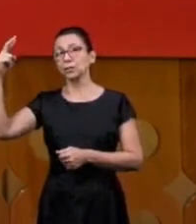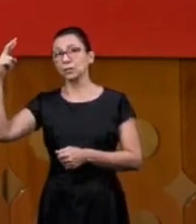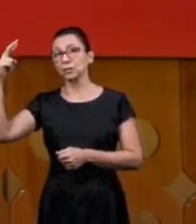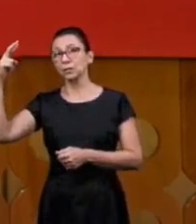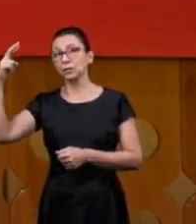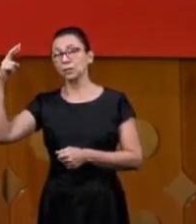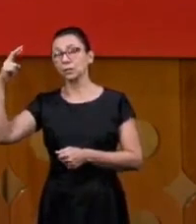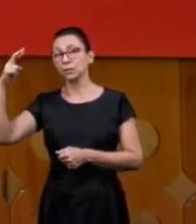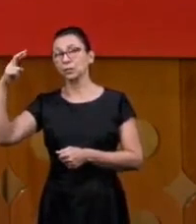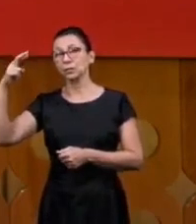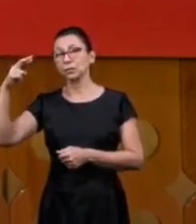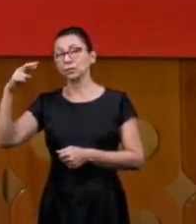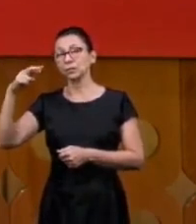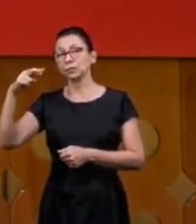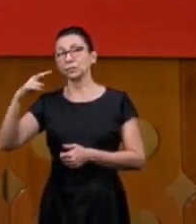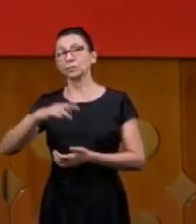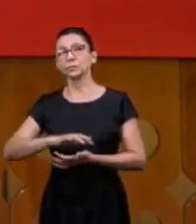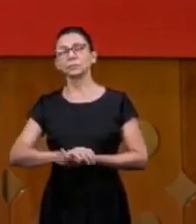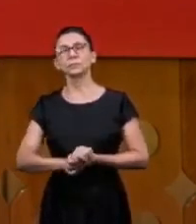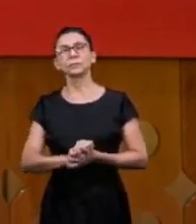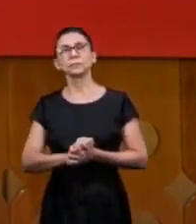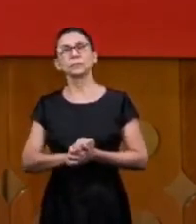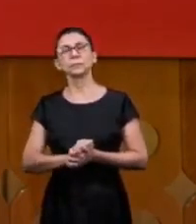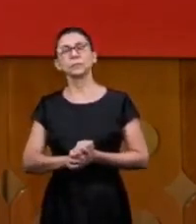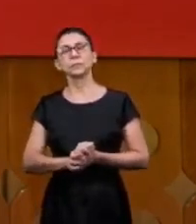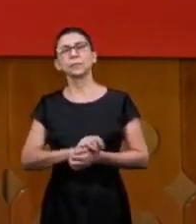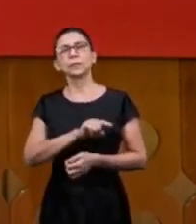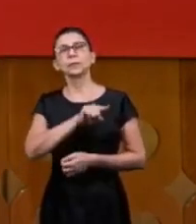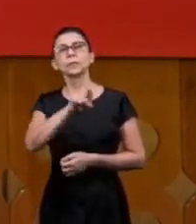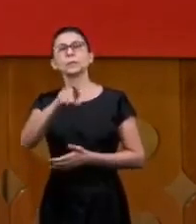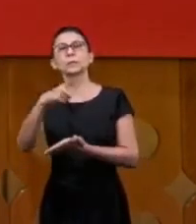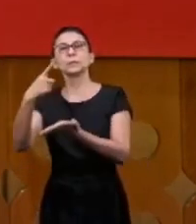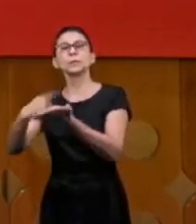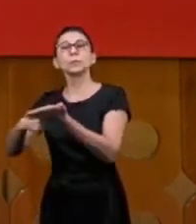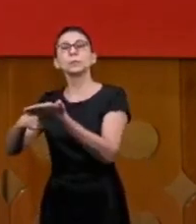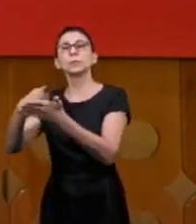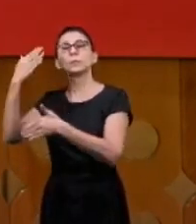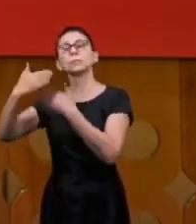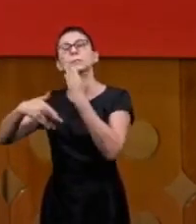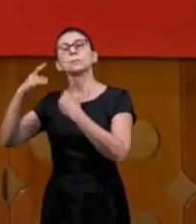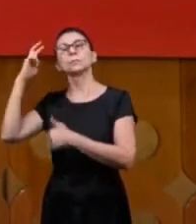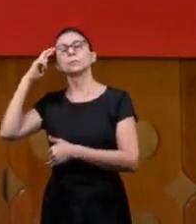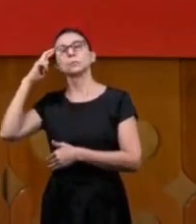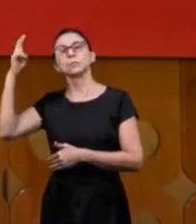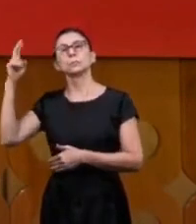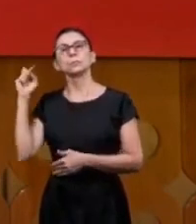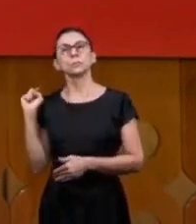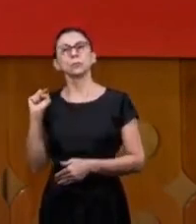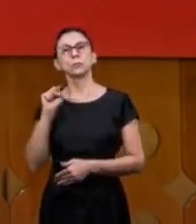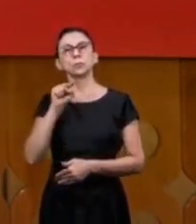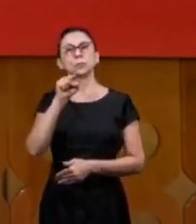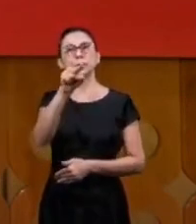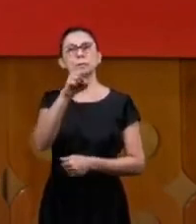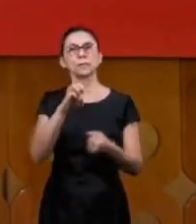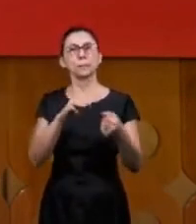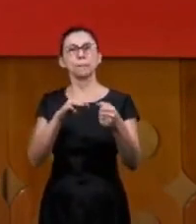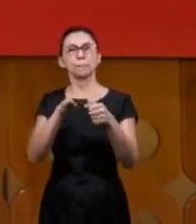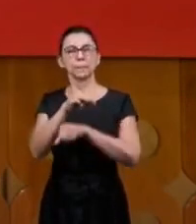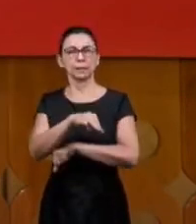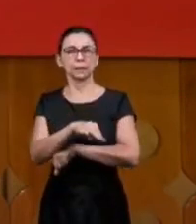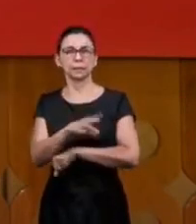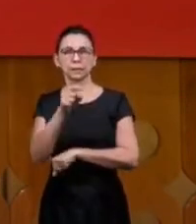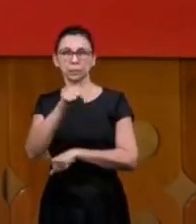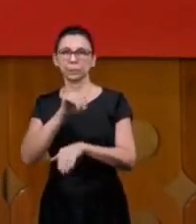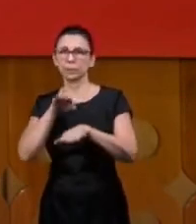it is before the Lord and you will be a minister when you are in this